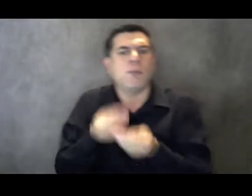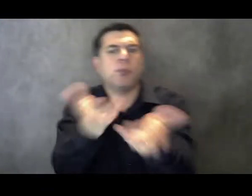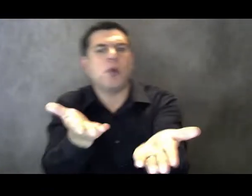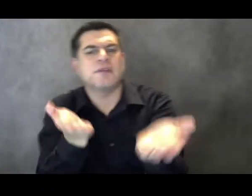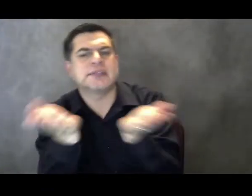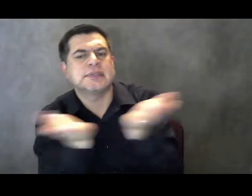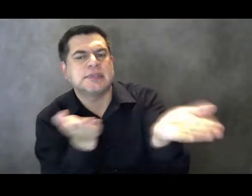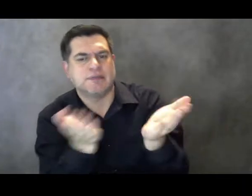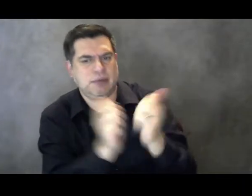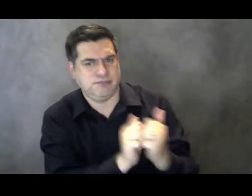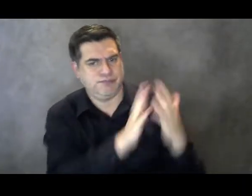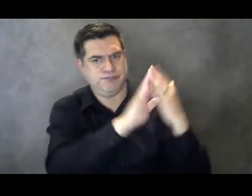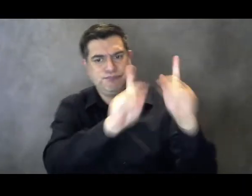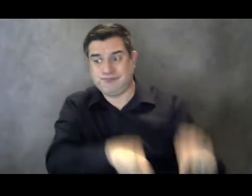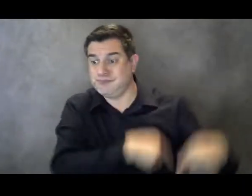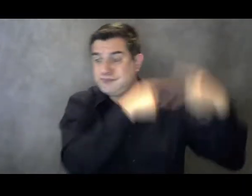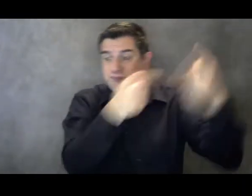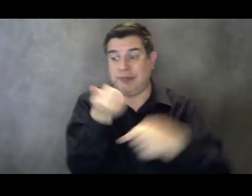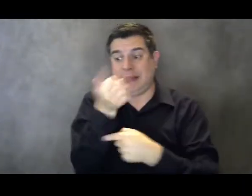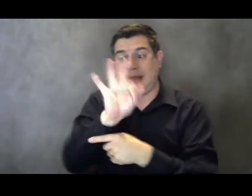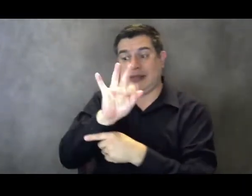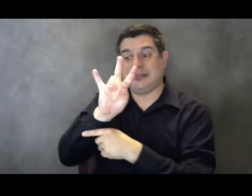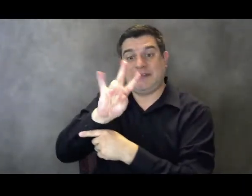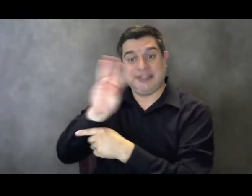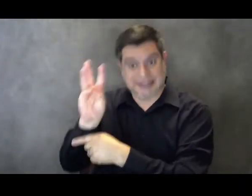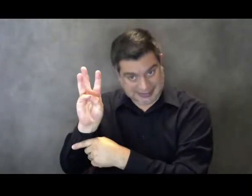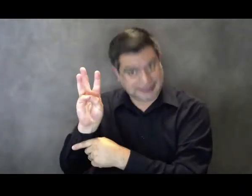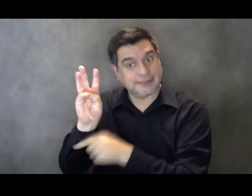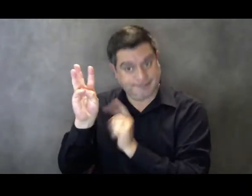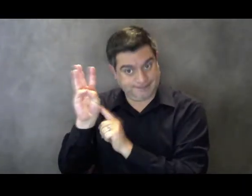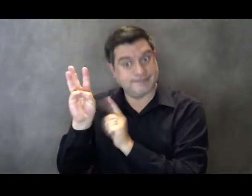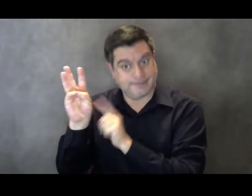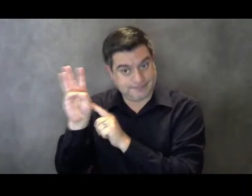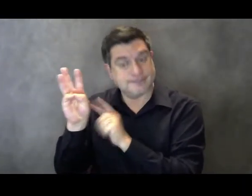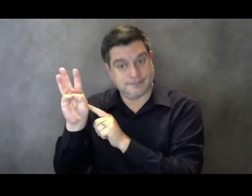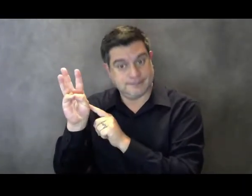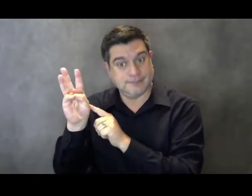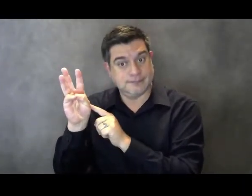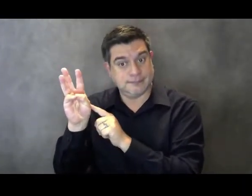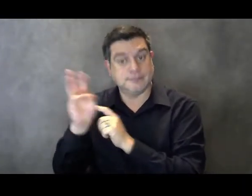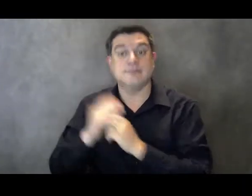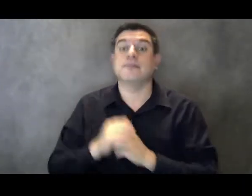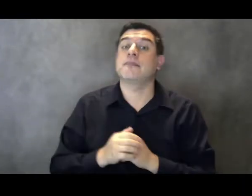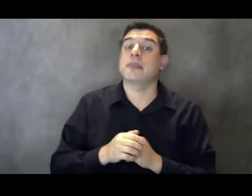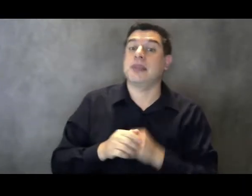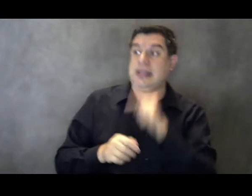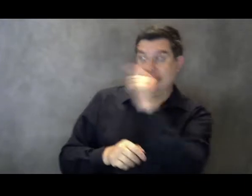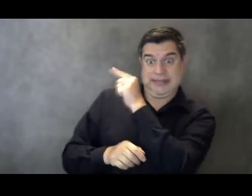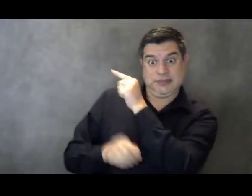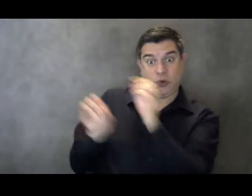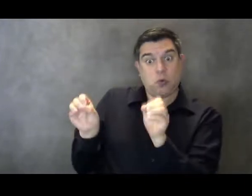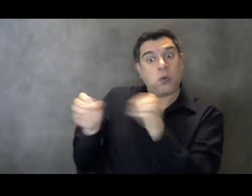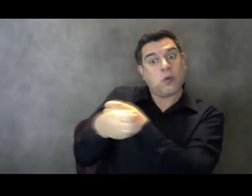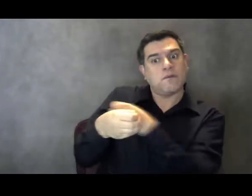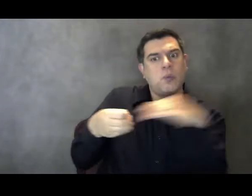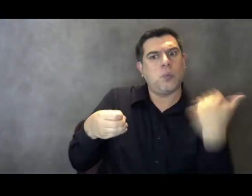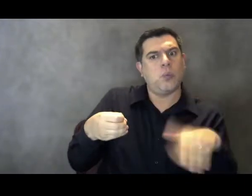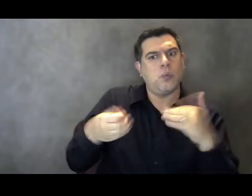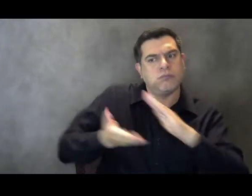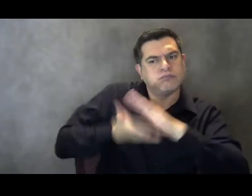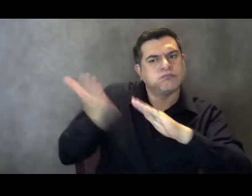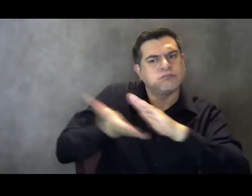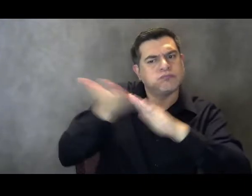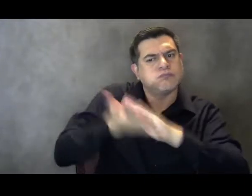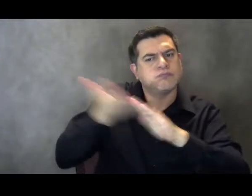to individuals with disabilities since 1976. As a non-residential facility, our mission